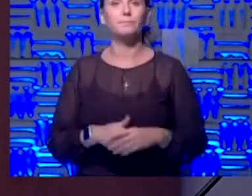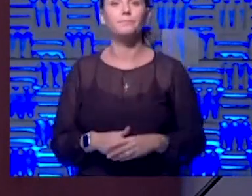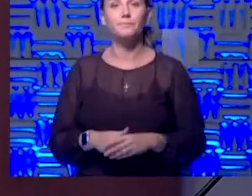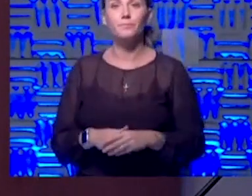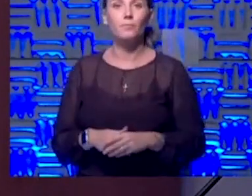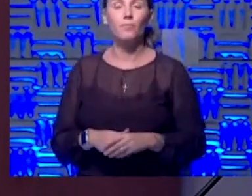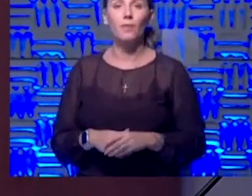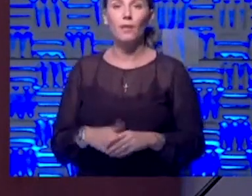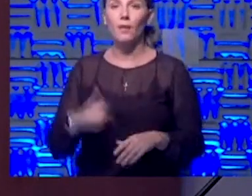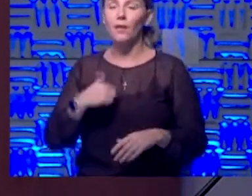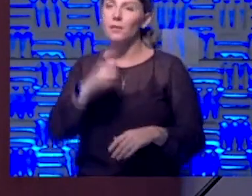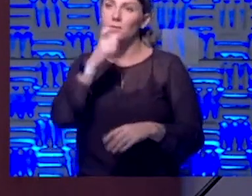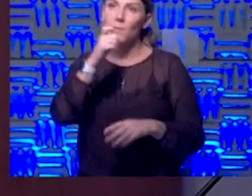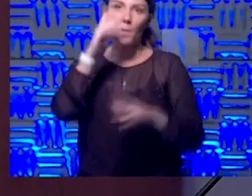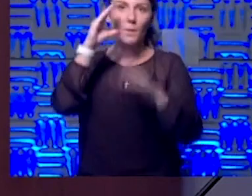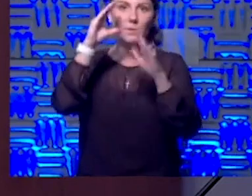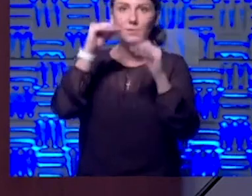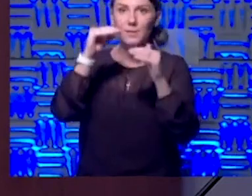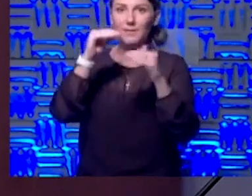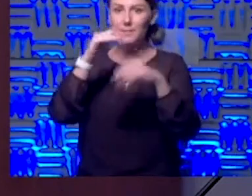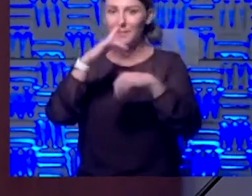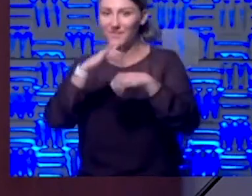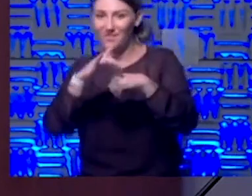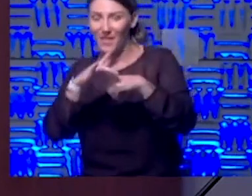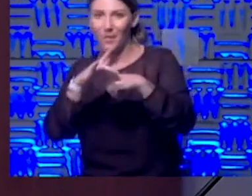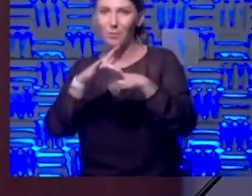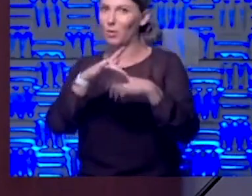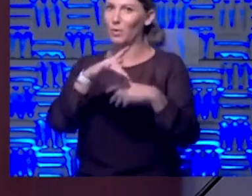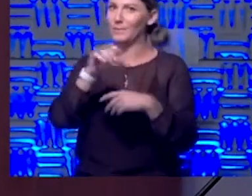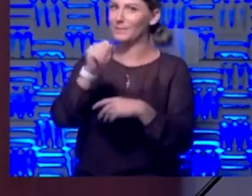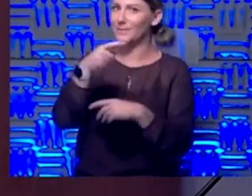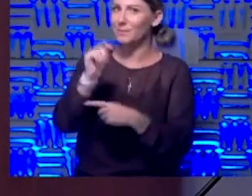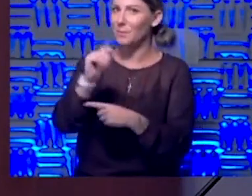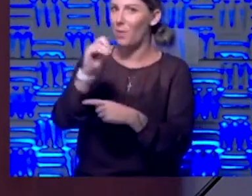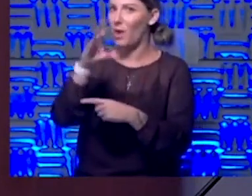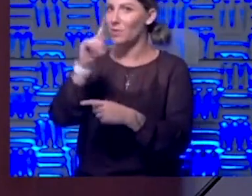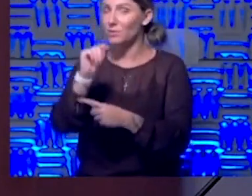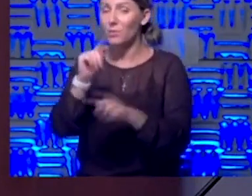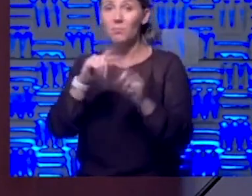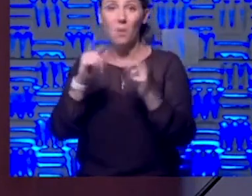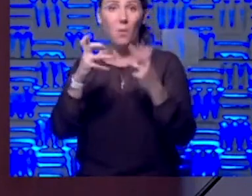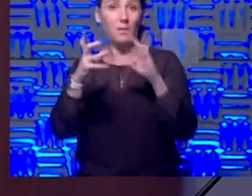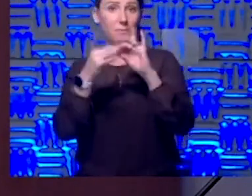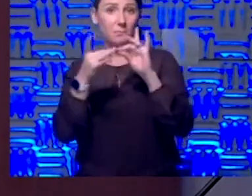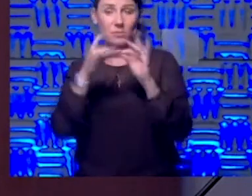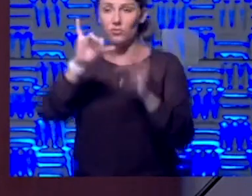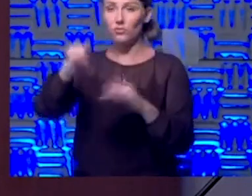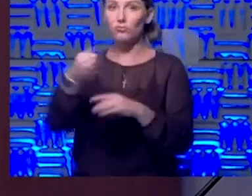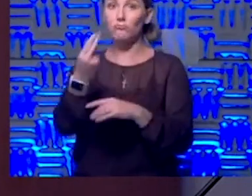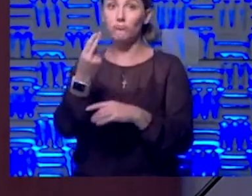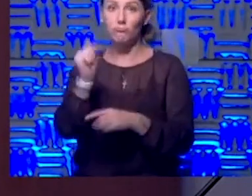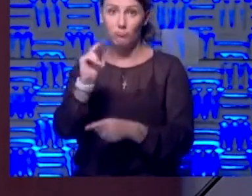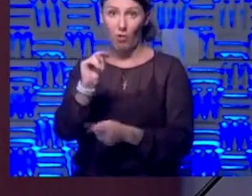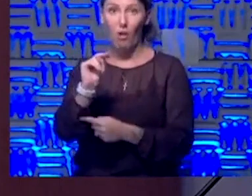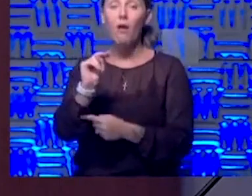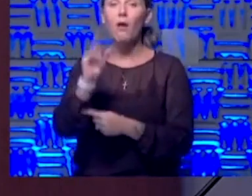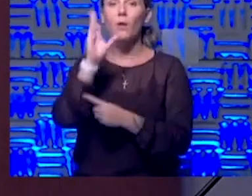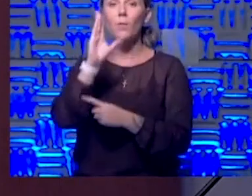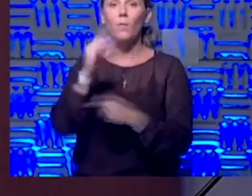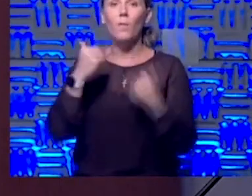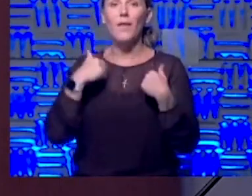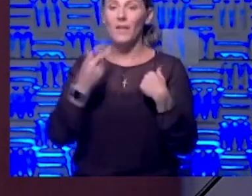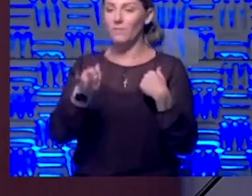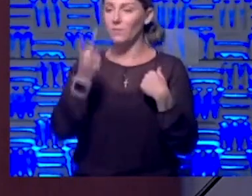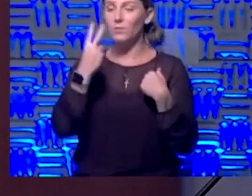so I, I don't expect this to be, uh, available yet September, October. I do want to mention to John, we are, uh, fortunate. We're going to have two mobile